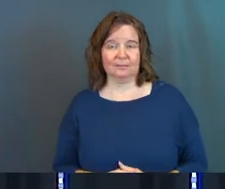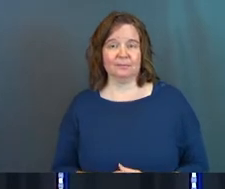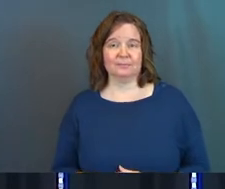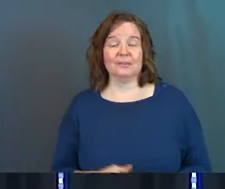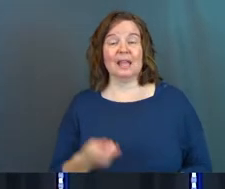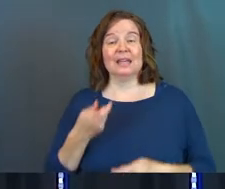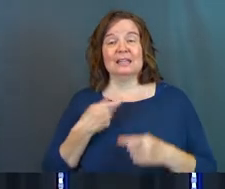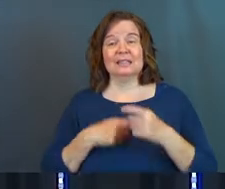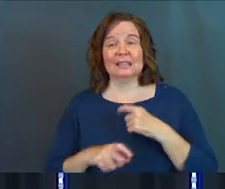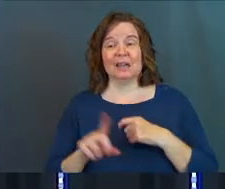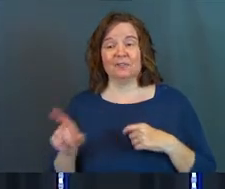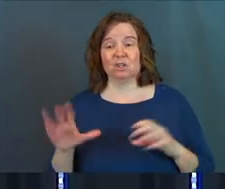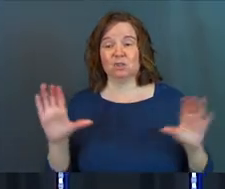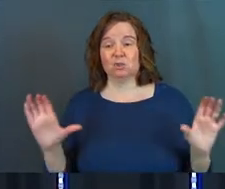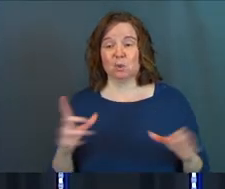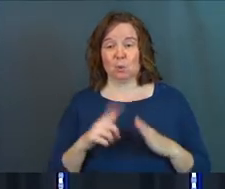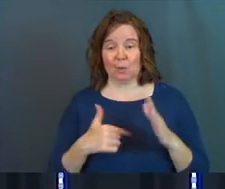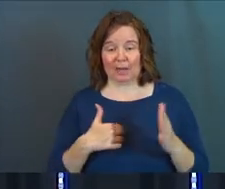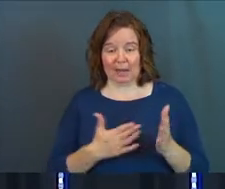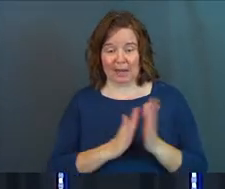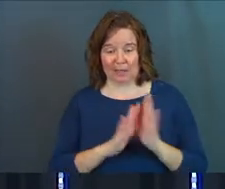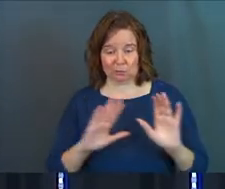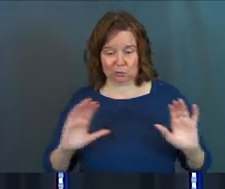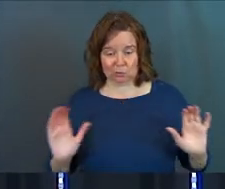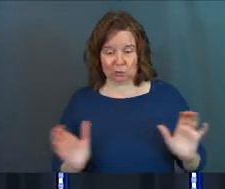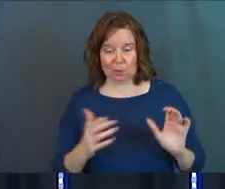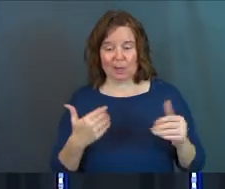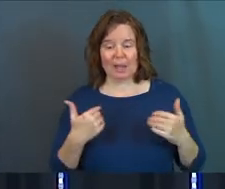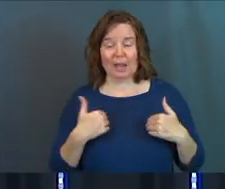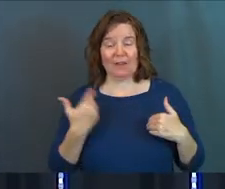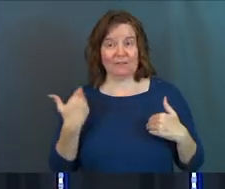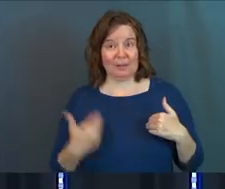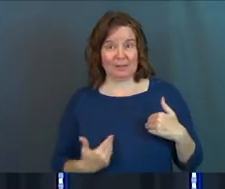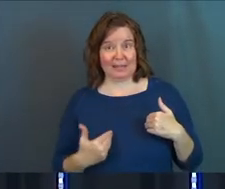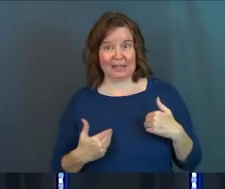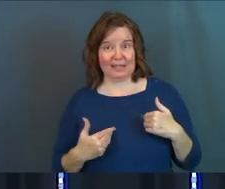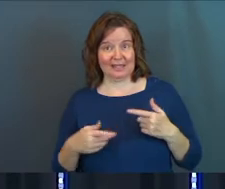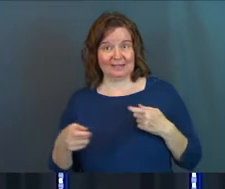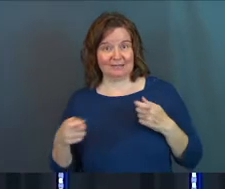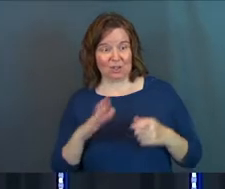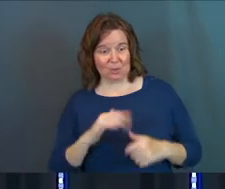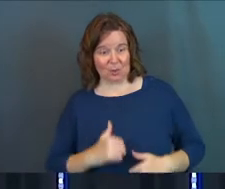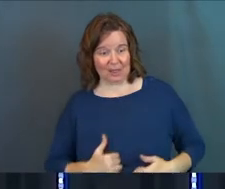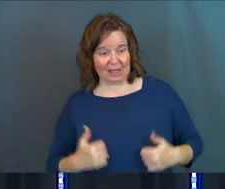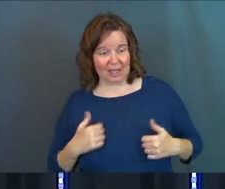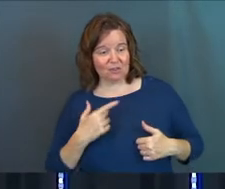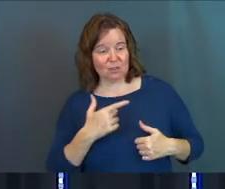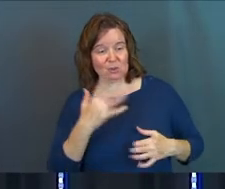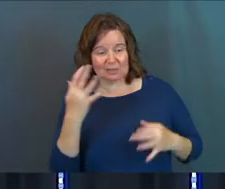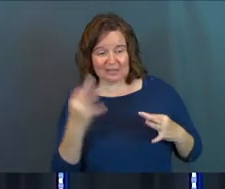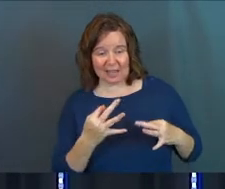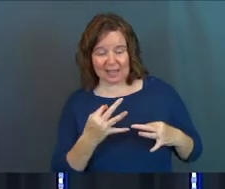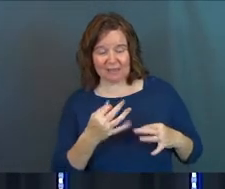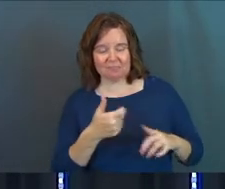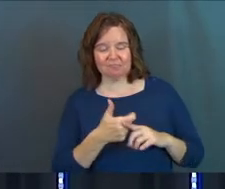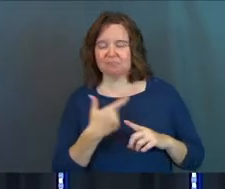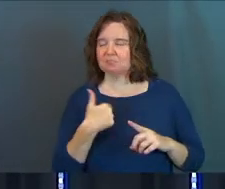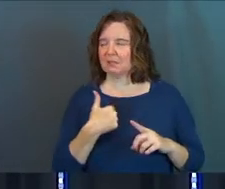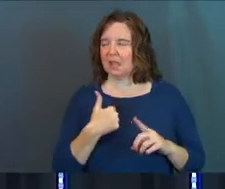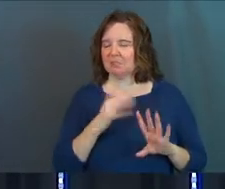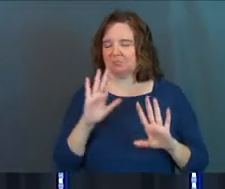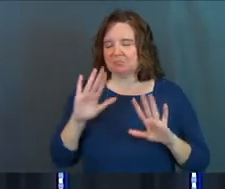And instead of just doing what I had asked you to do and have me be in the driver's seat of your life, what you actually did is you